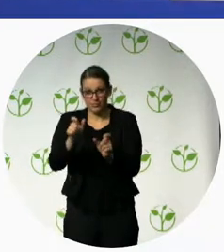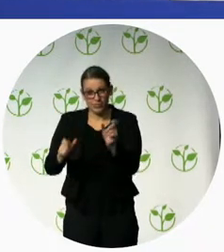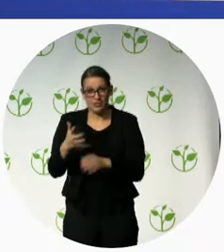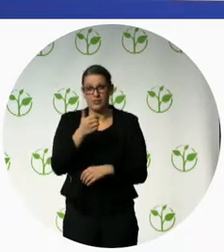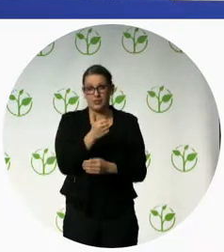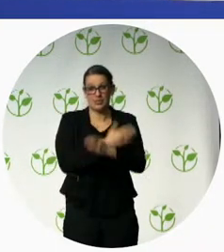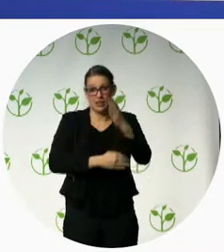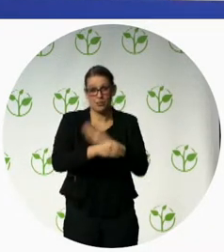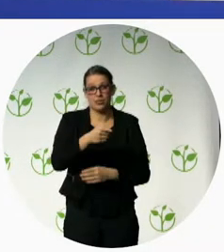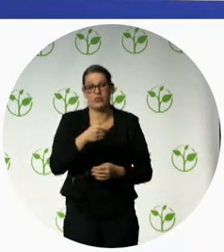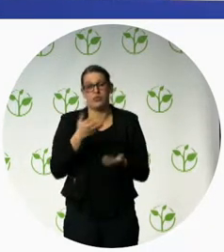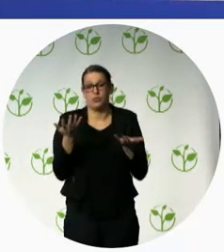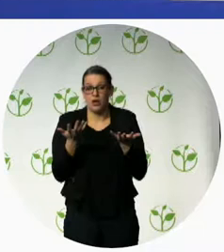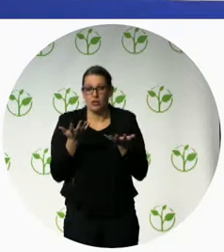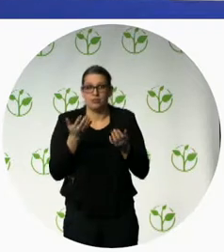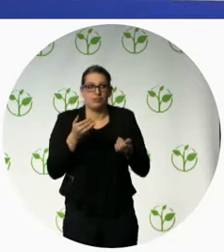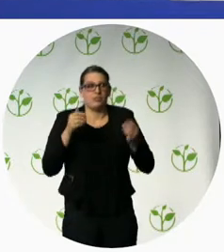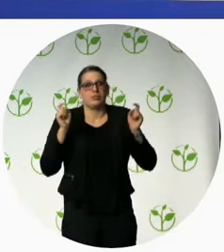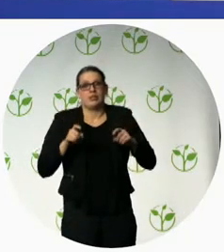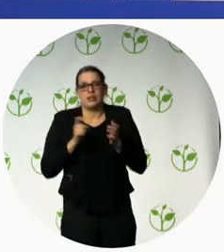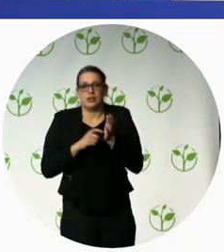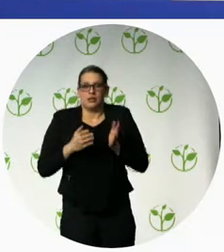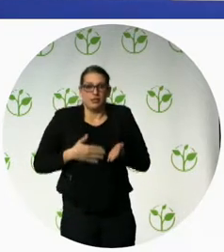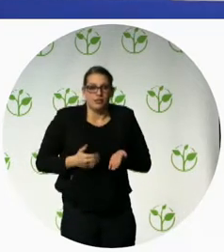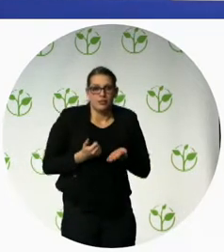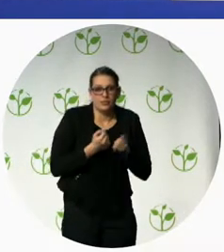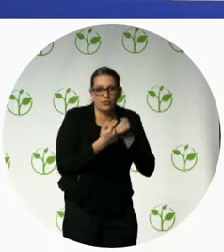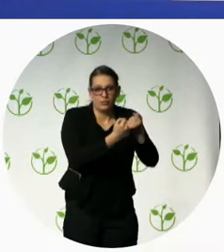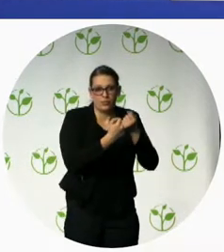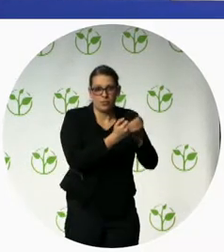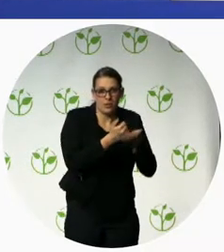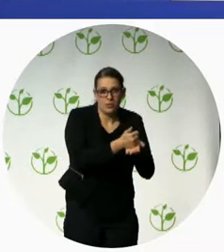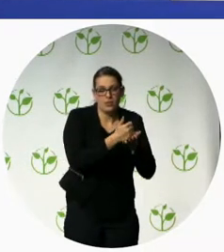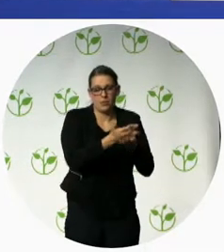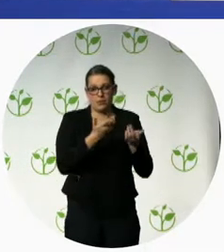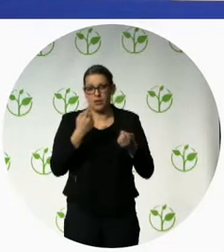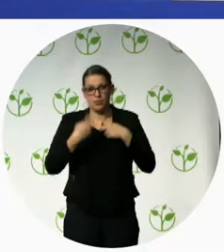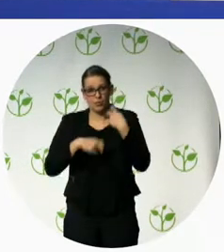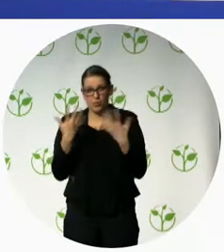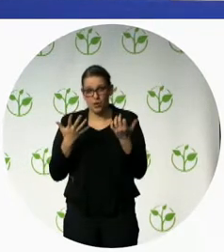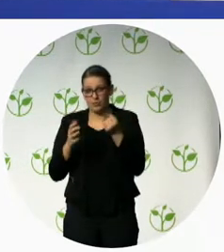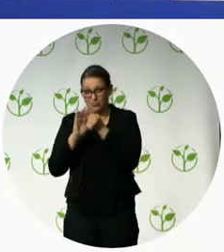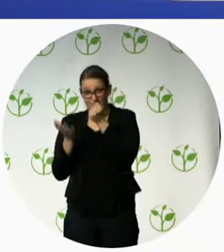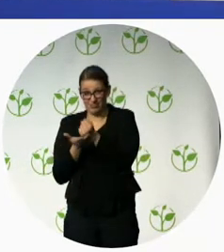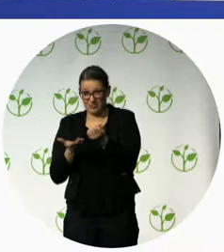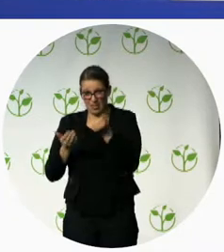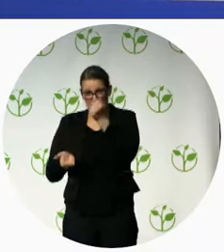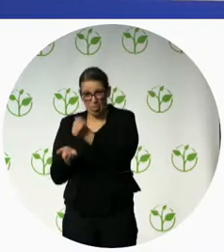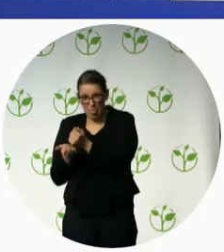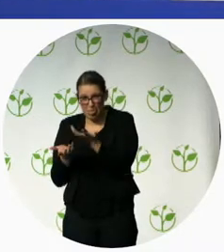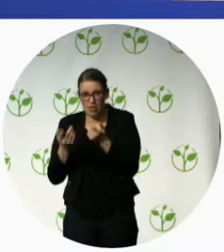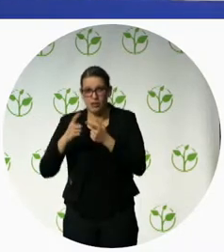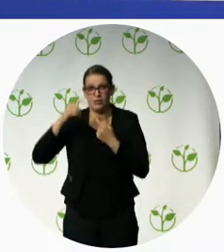there is a lack of budget a lack of know-how and a lack of services and